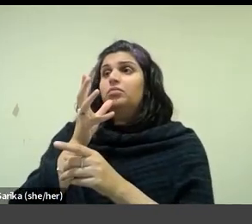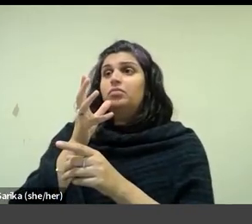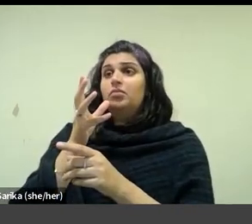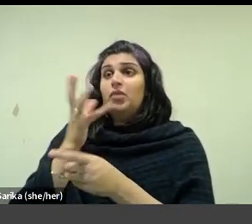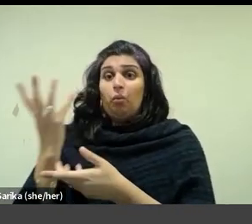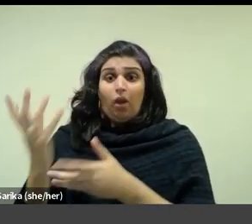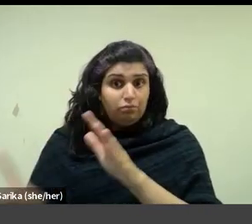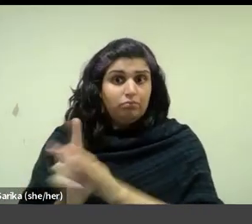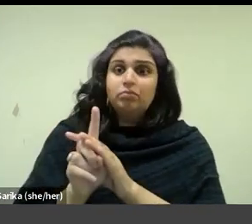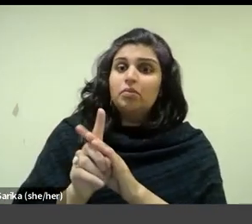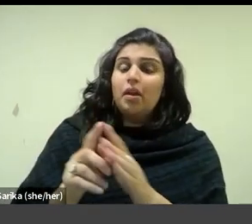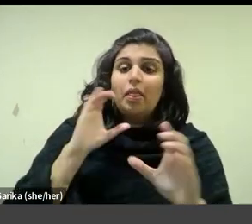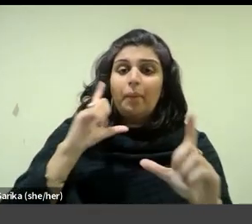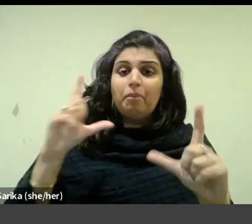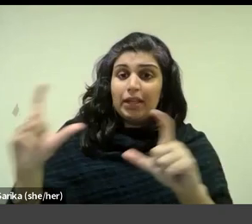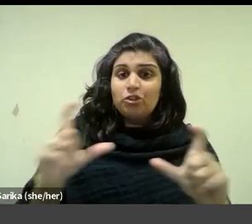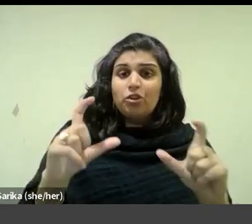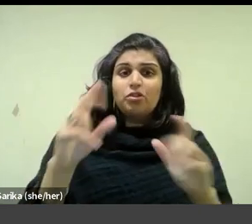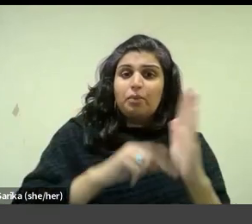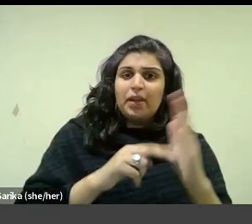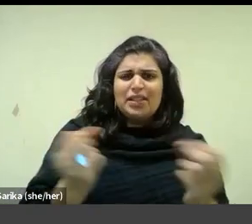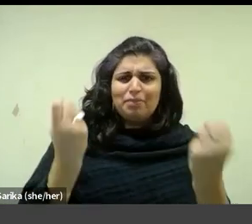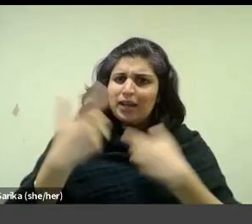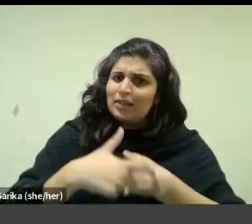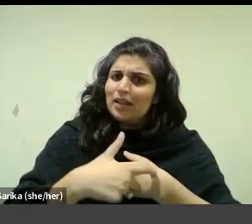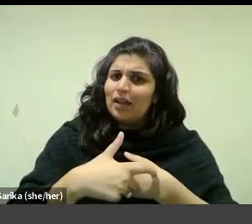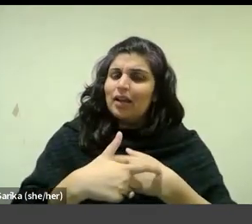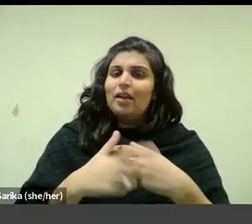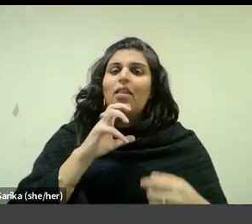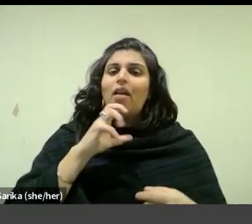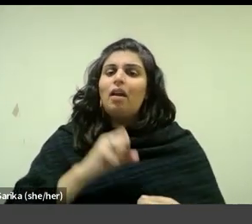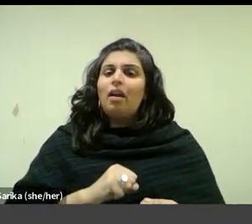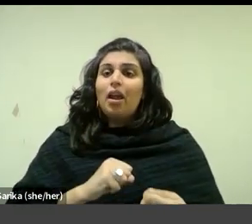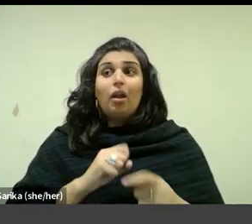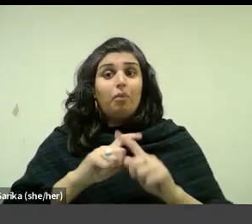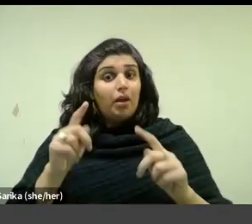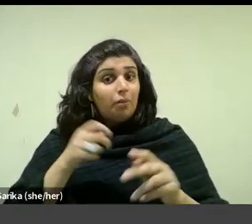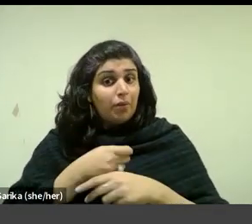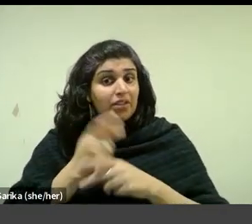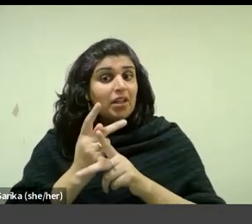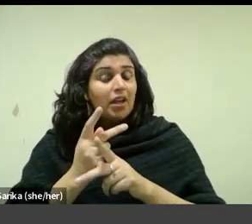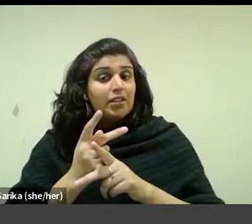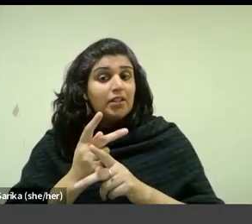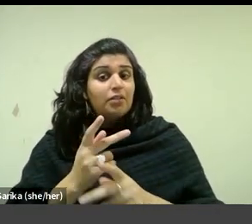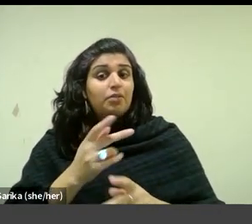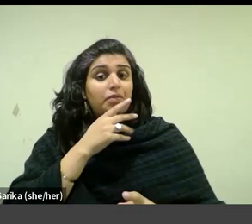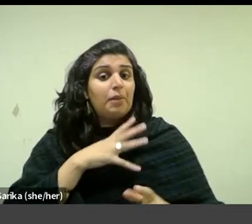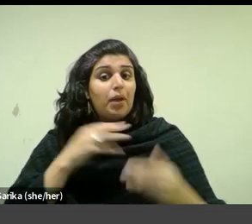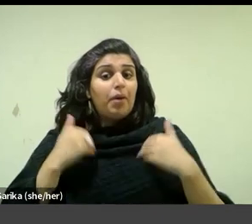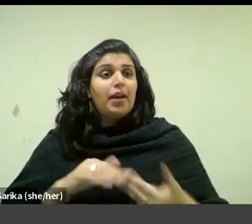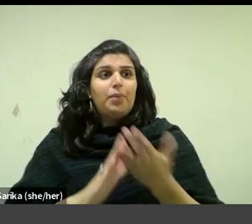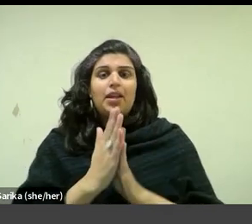many times over, a process by which the aging yet productive female body became visible